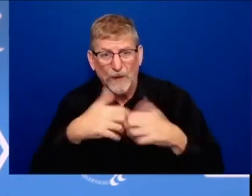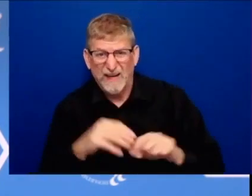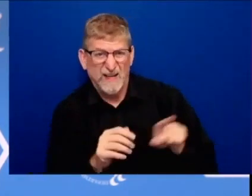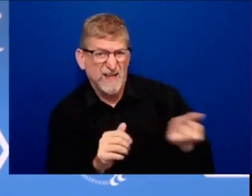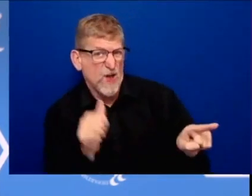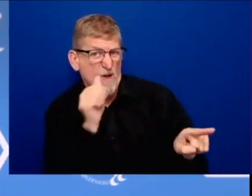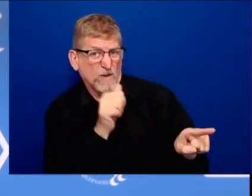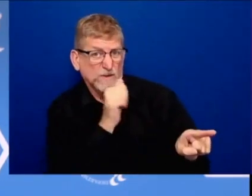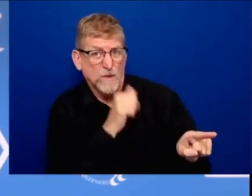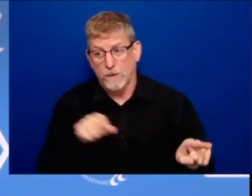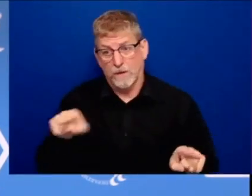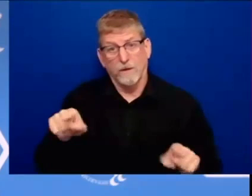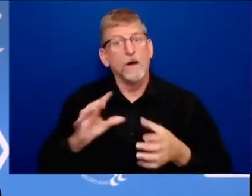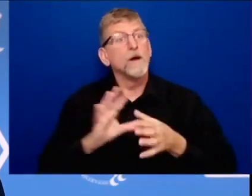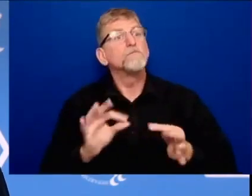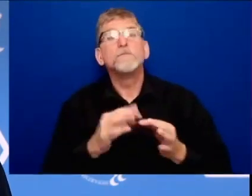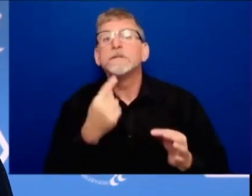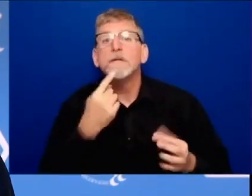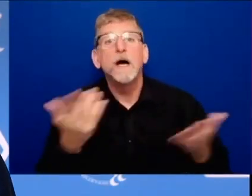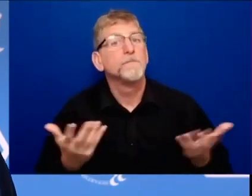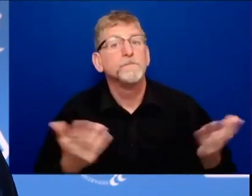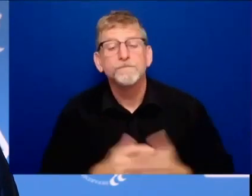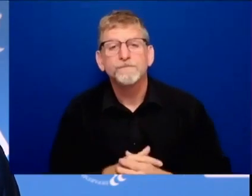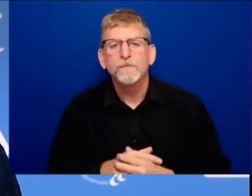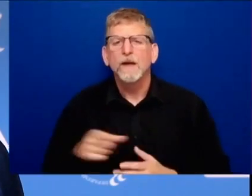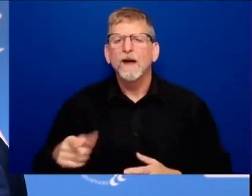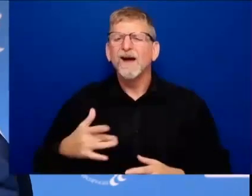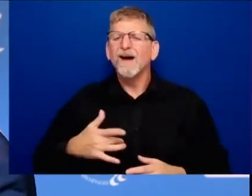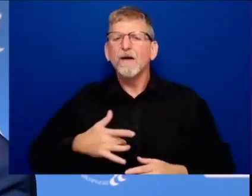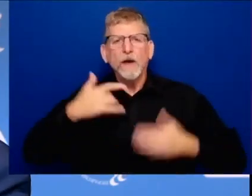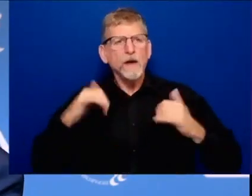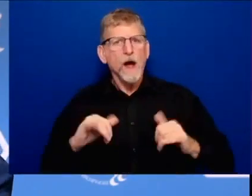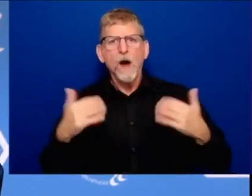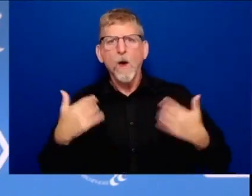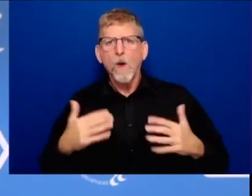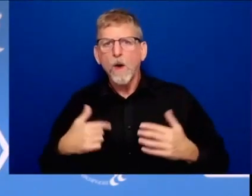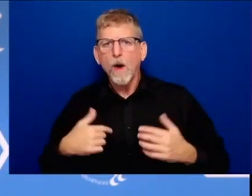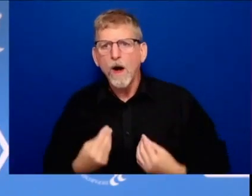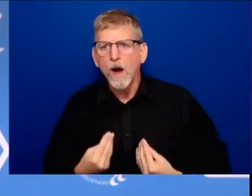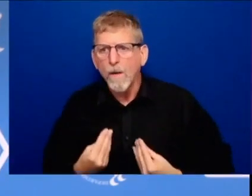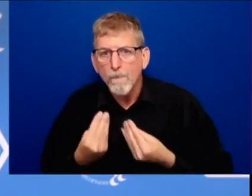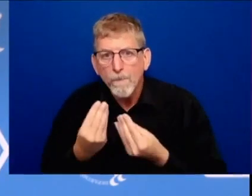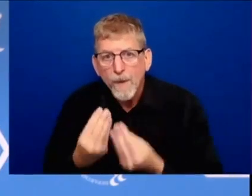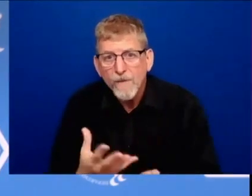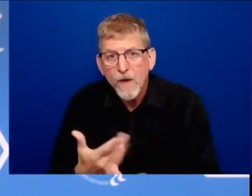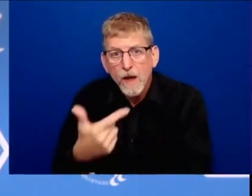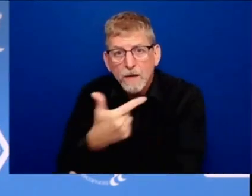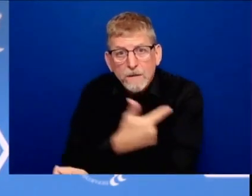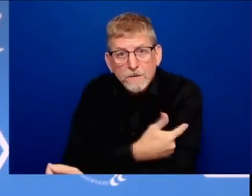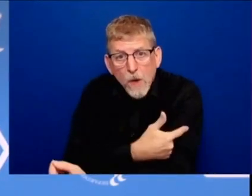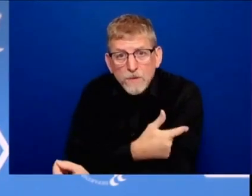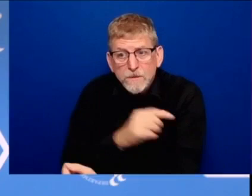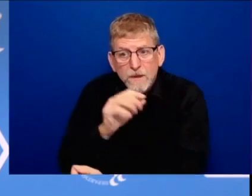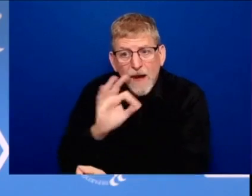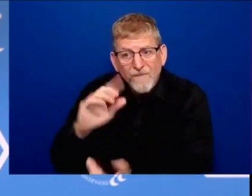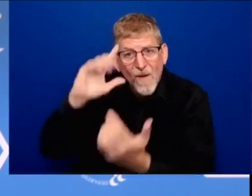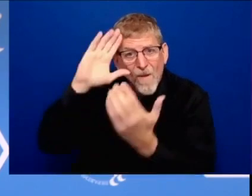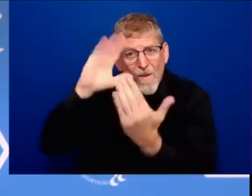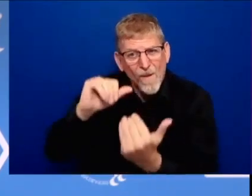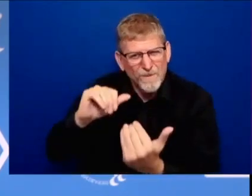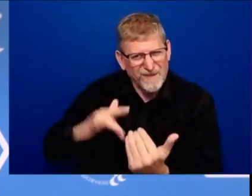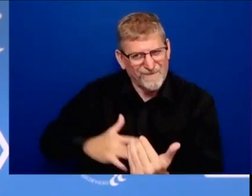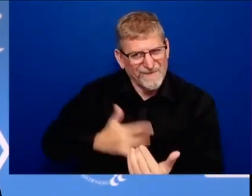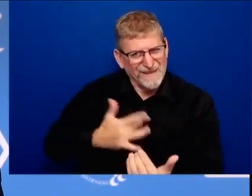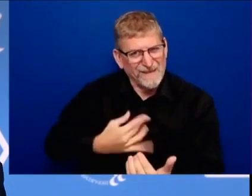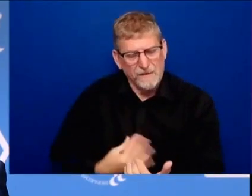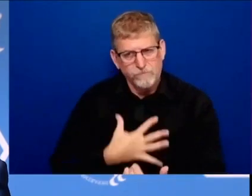said like administering a dose of hope like administering a dose of hope let me say that a dose of